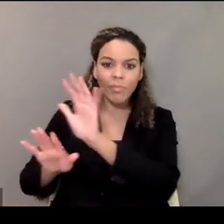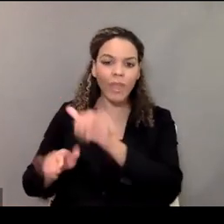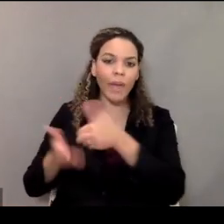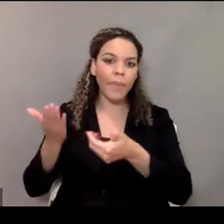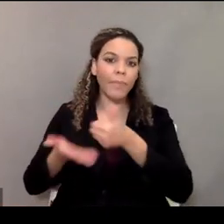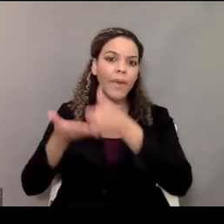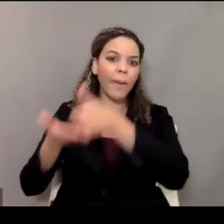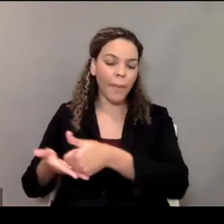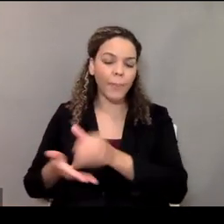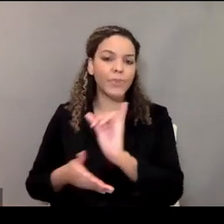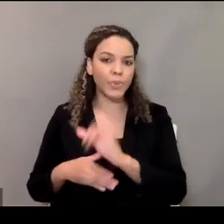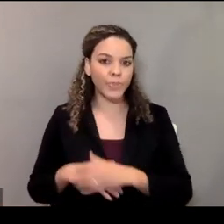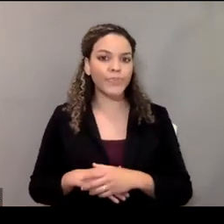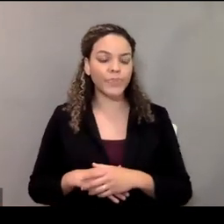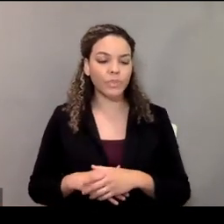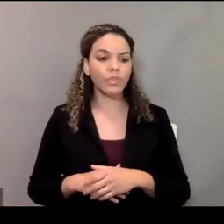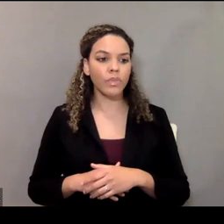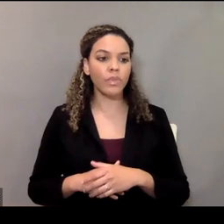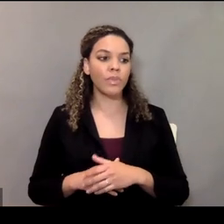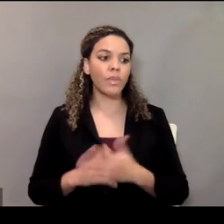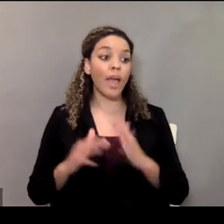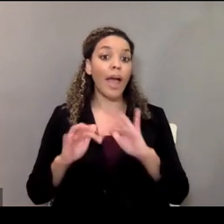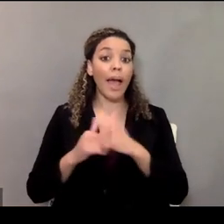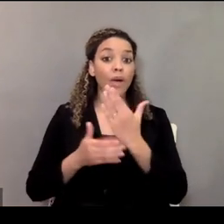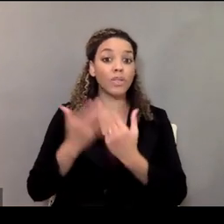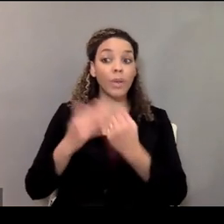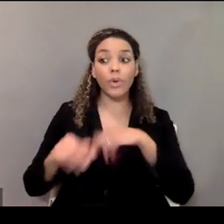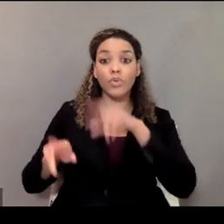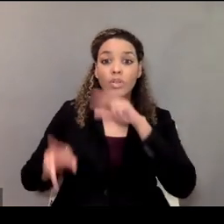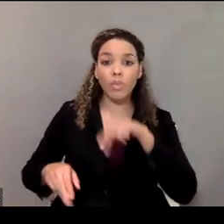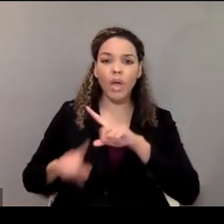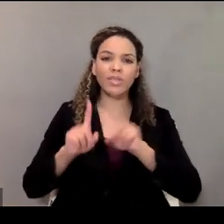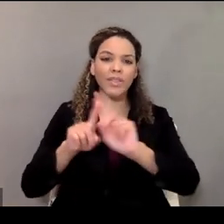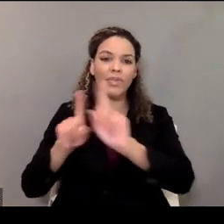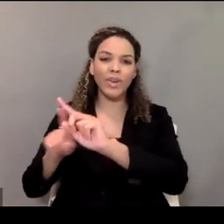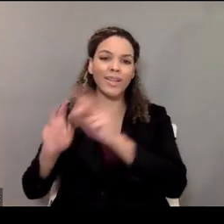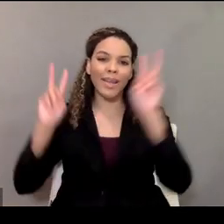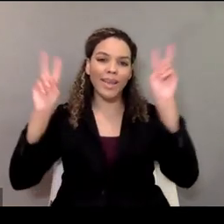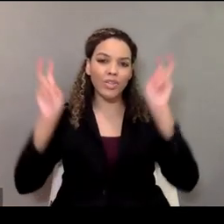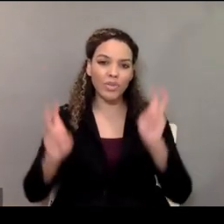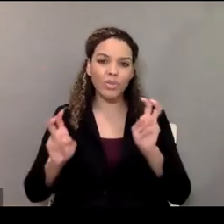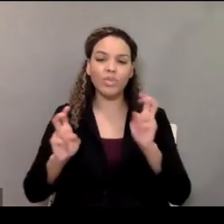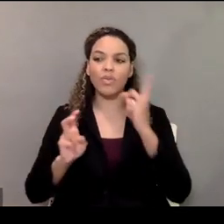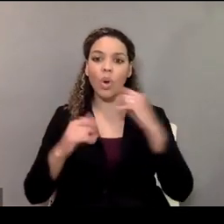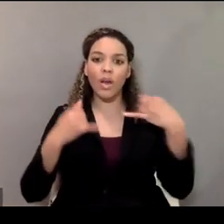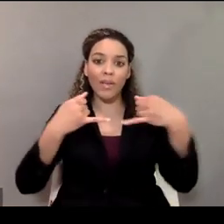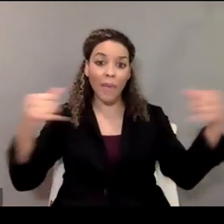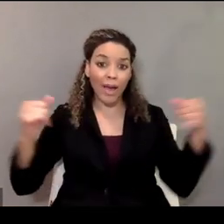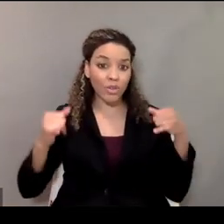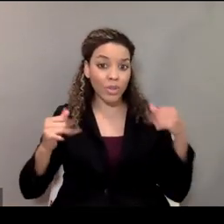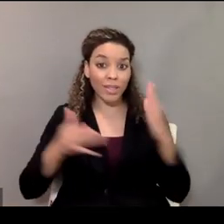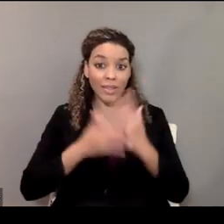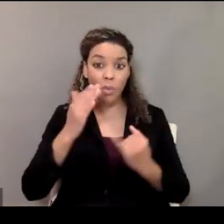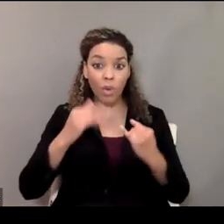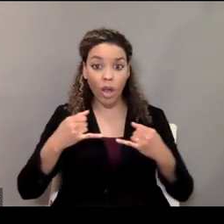And in terms of how someone might respond to various issues in terms of violation of boundaries.